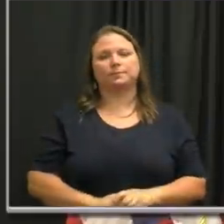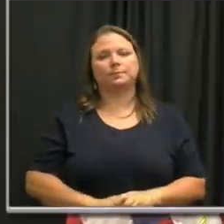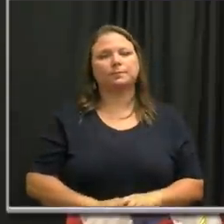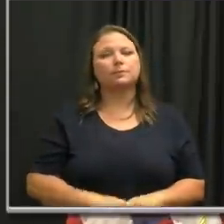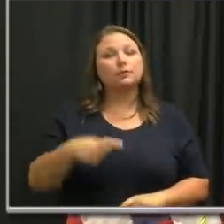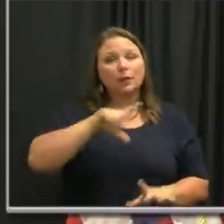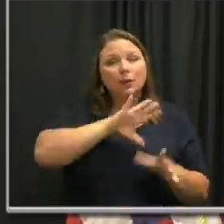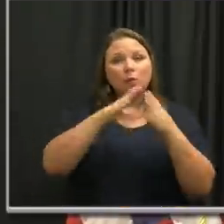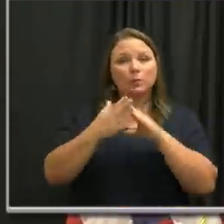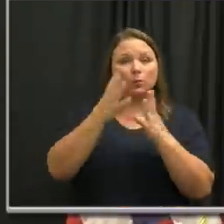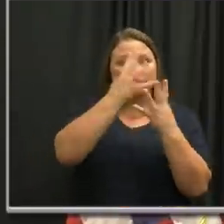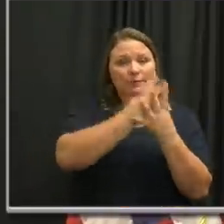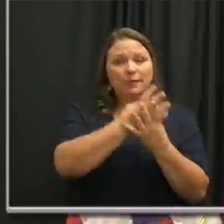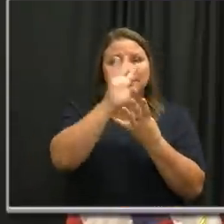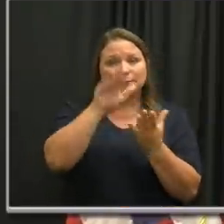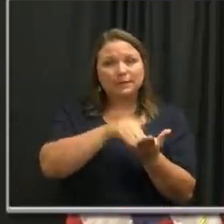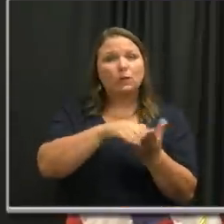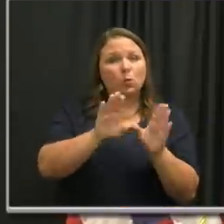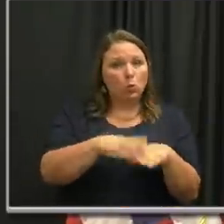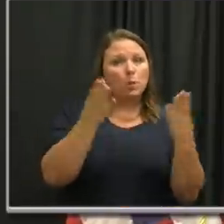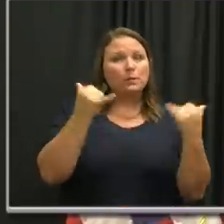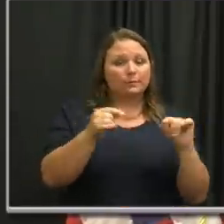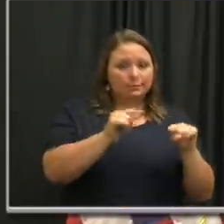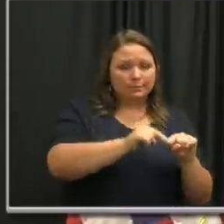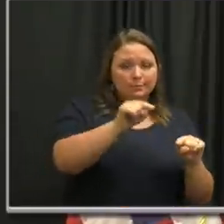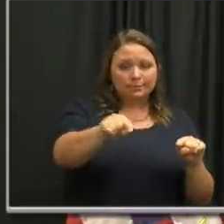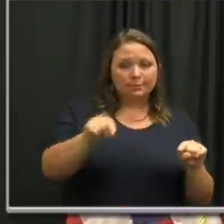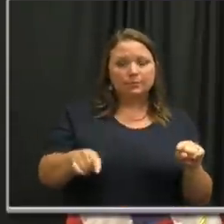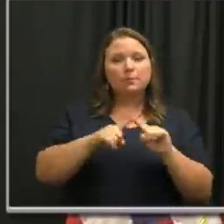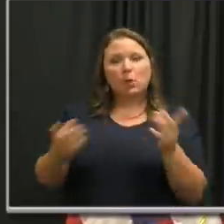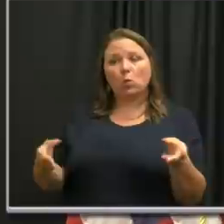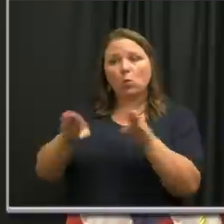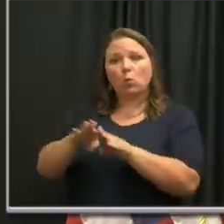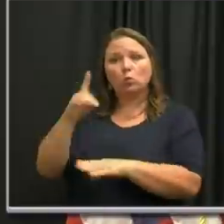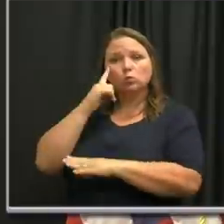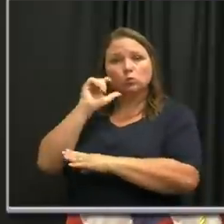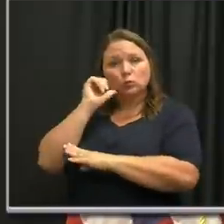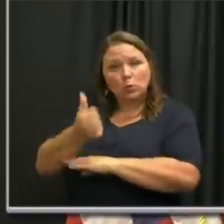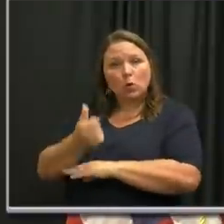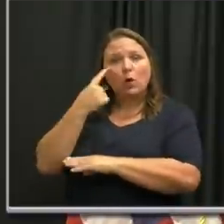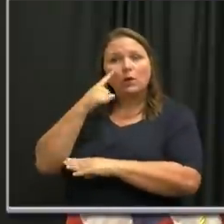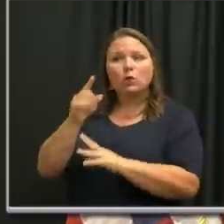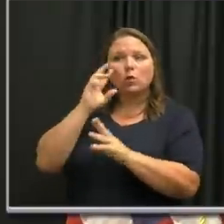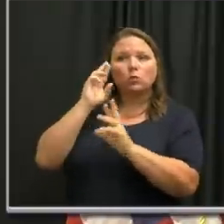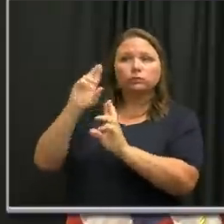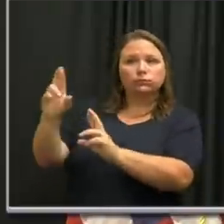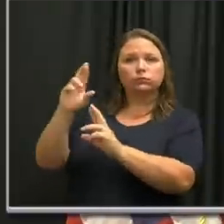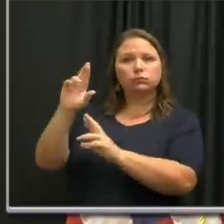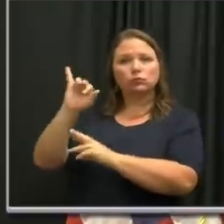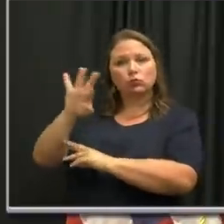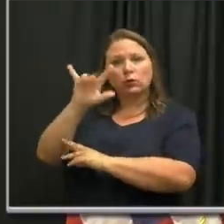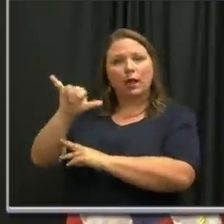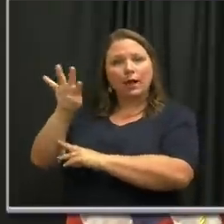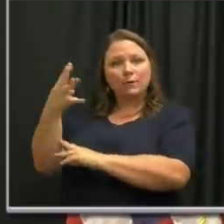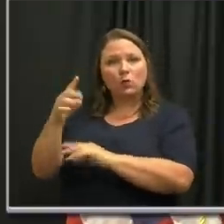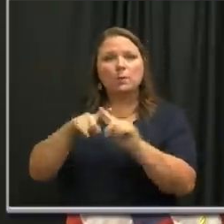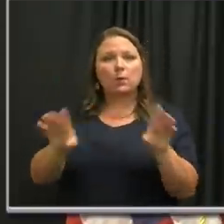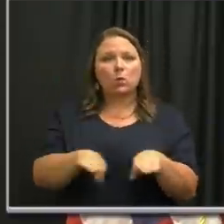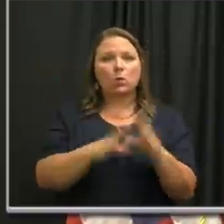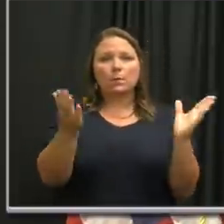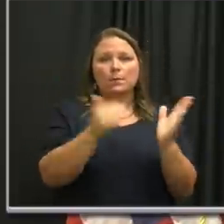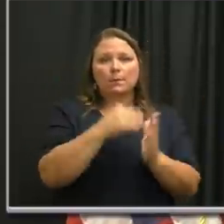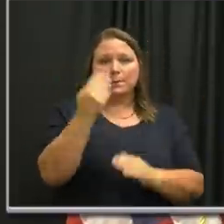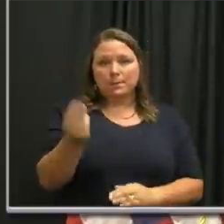Our community assessment centers are open today. And they will be closed tomorrow because of the 4th of July holiday. However, they will reopen on Monday.